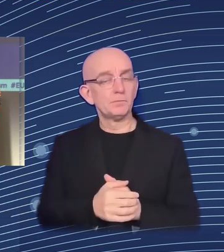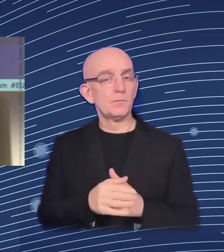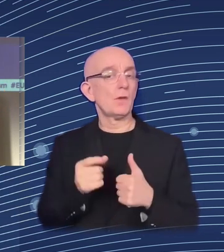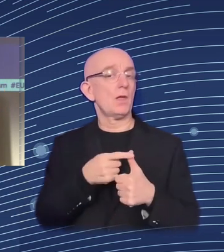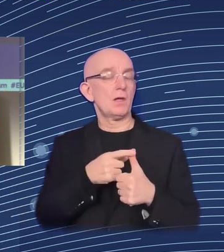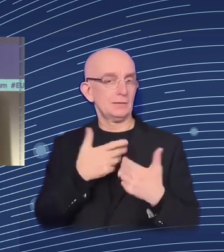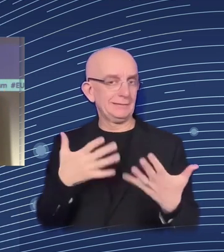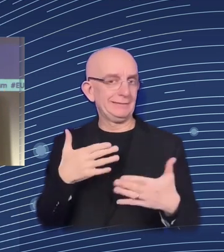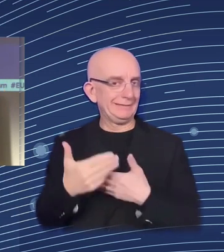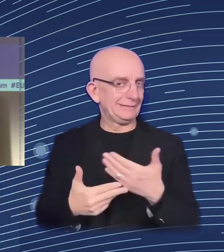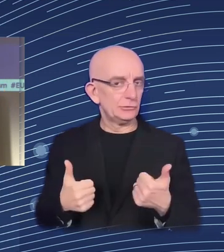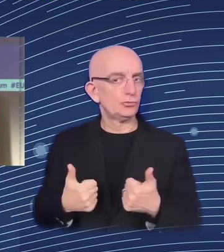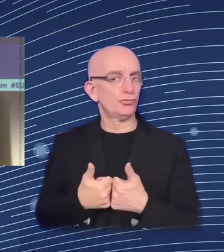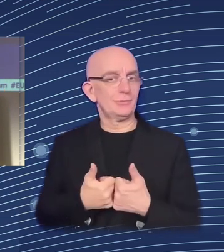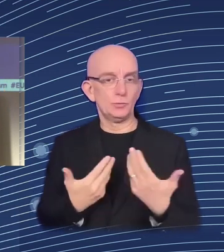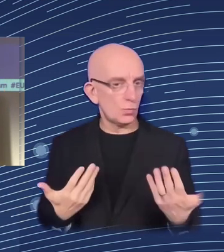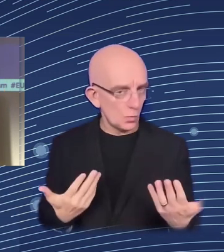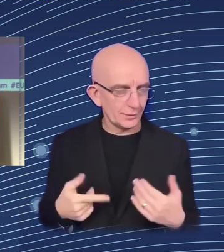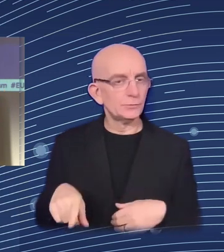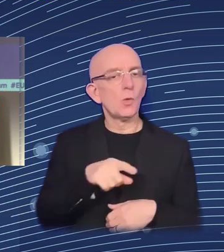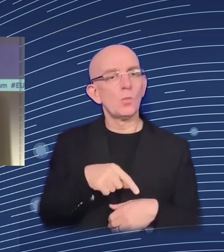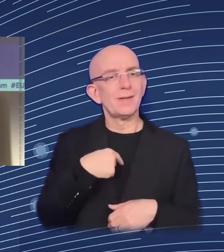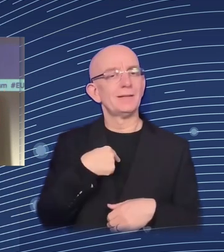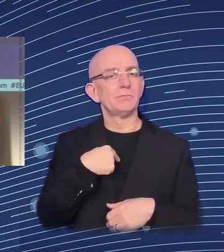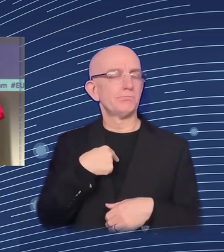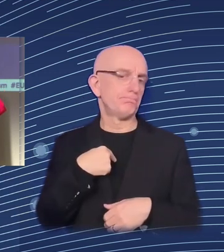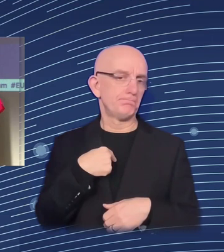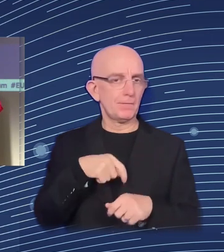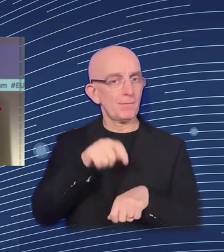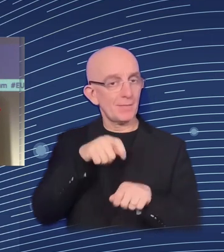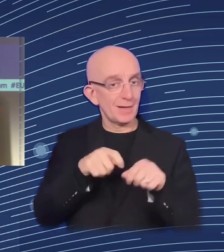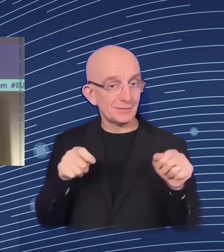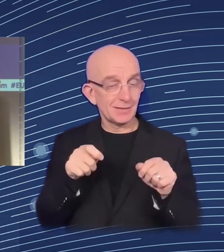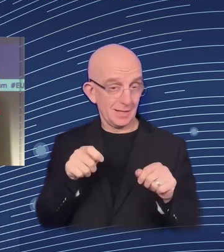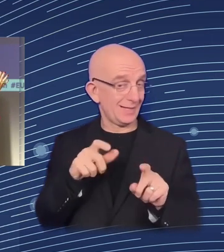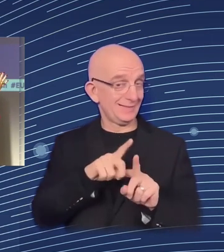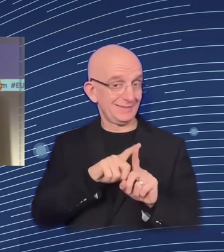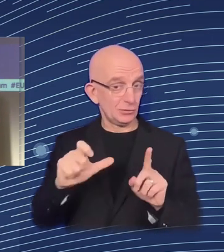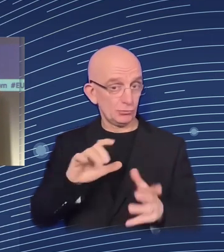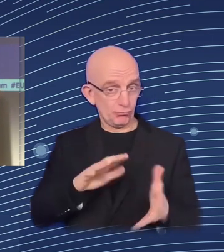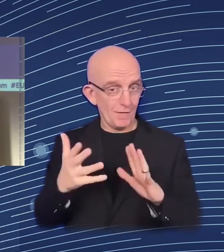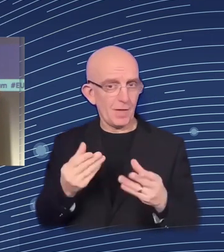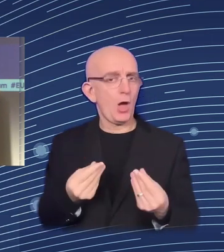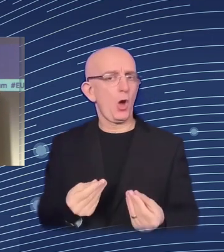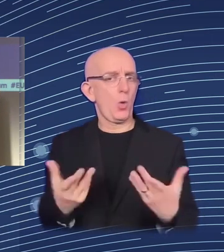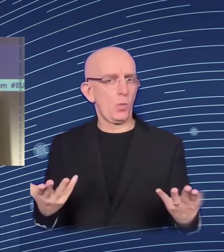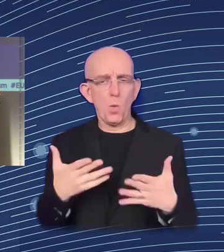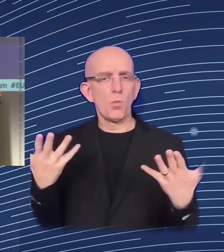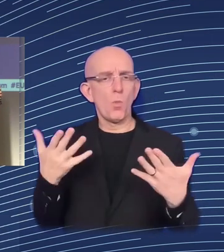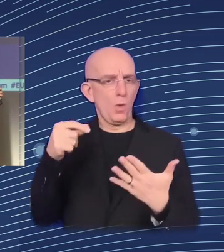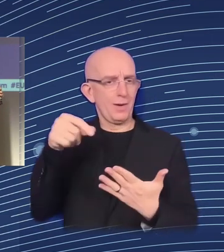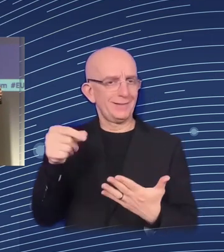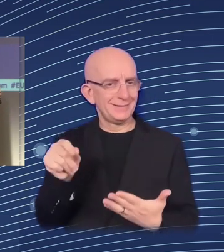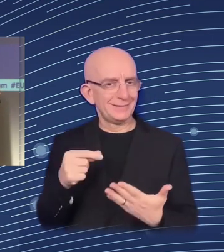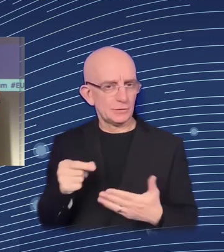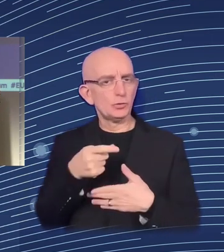impact on the labor market? And basically, the whole study is centered around